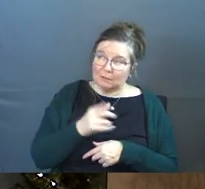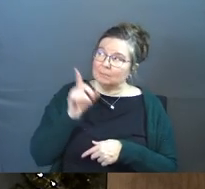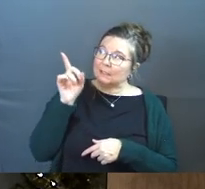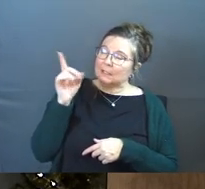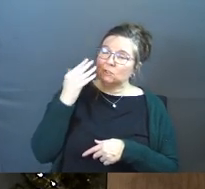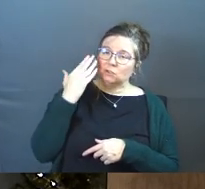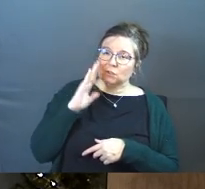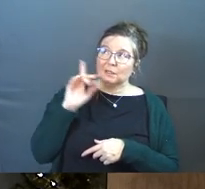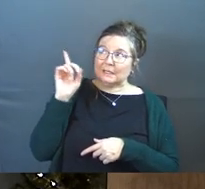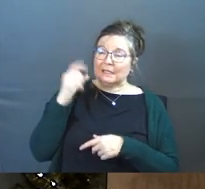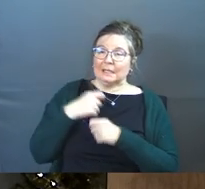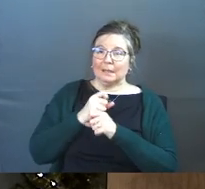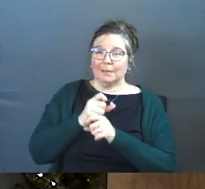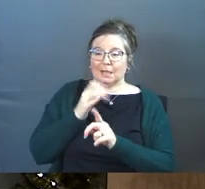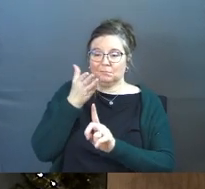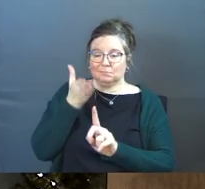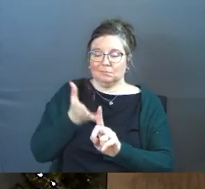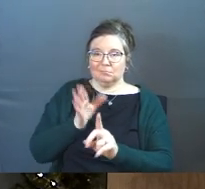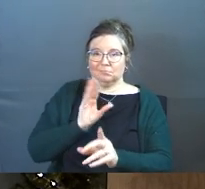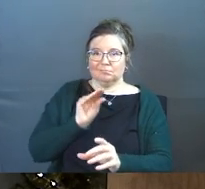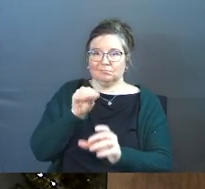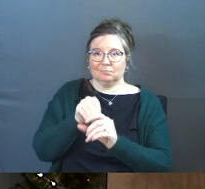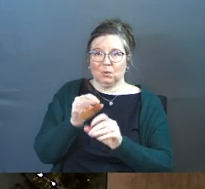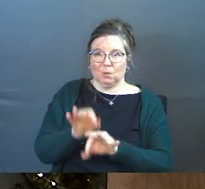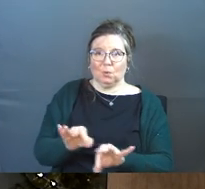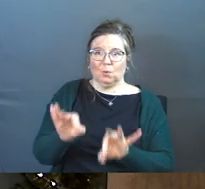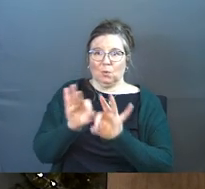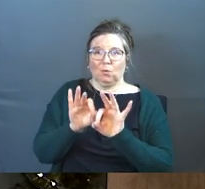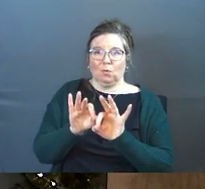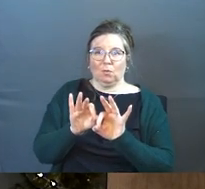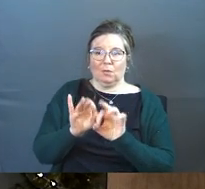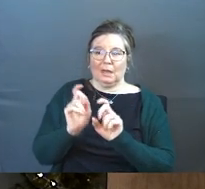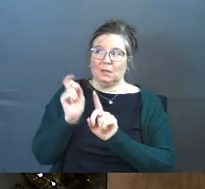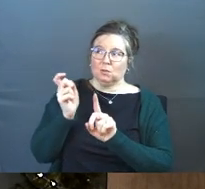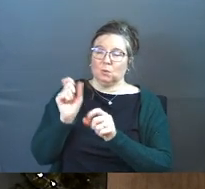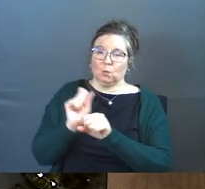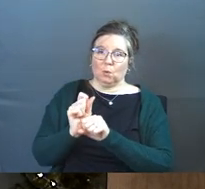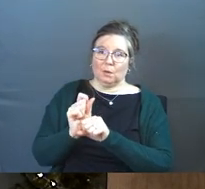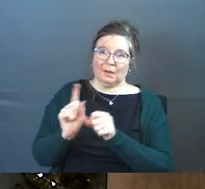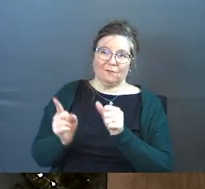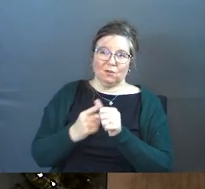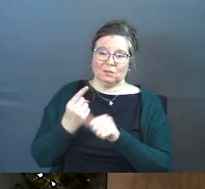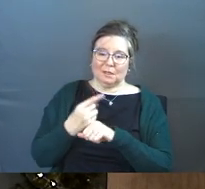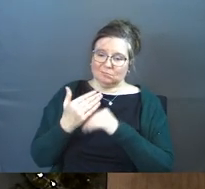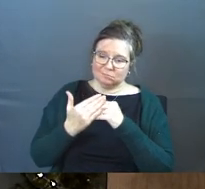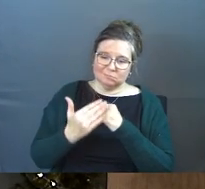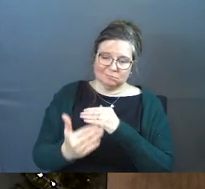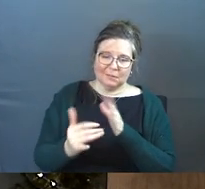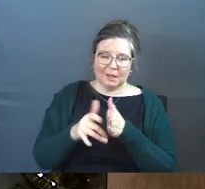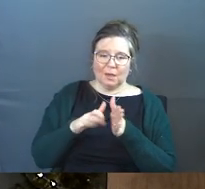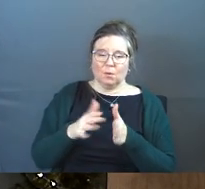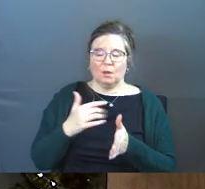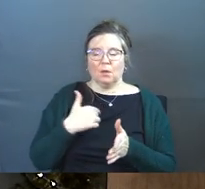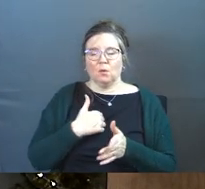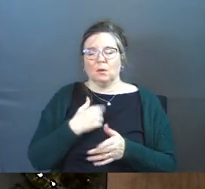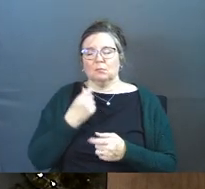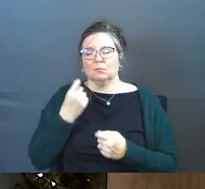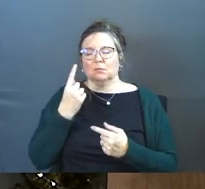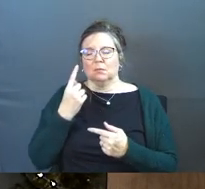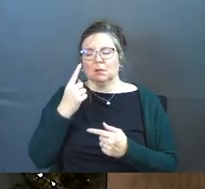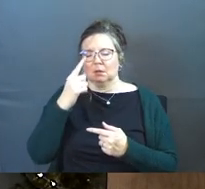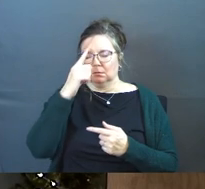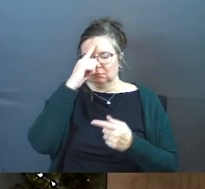because he made you that way because he chose for to work on day one that way and oh that we would get